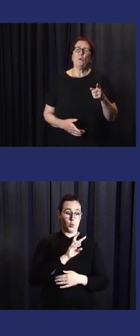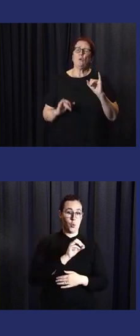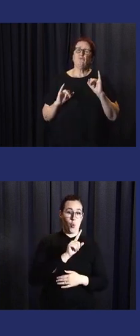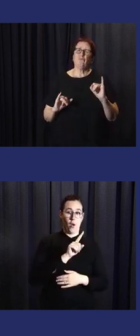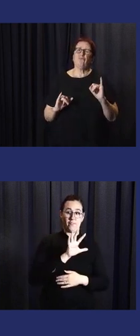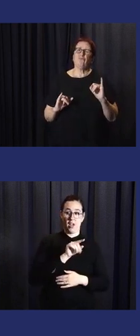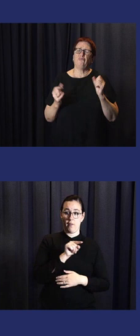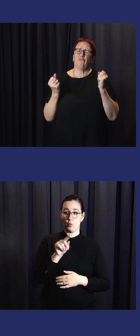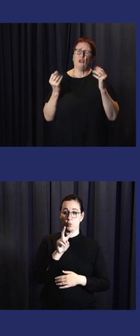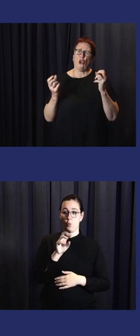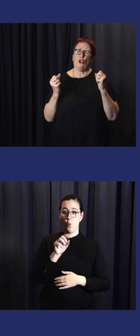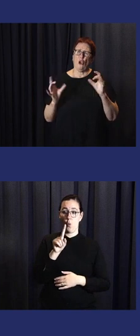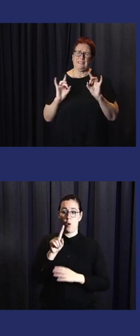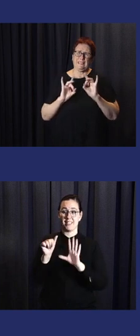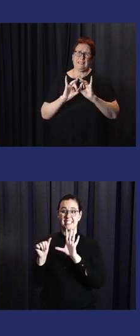to 2016.